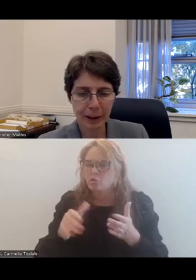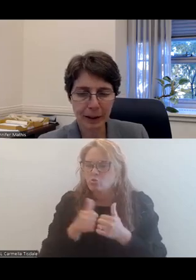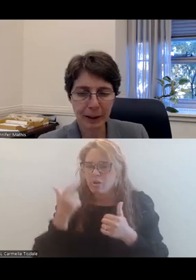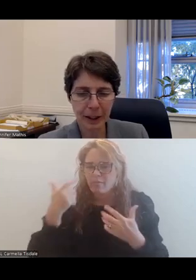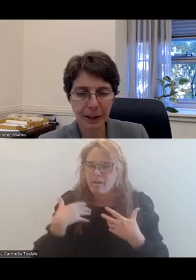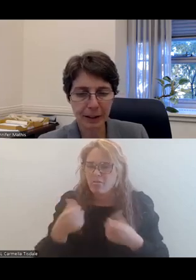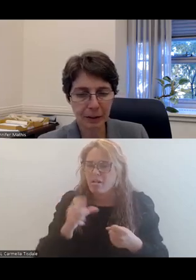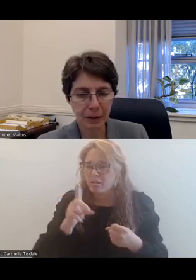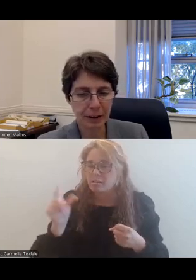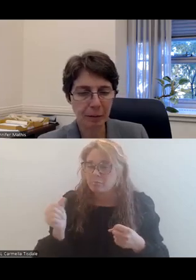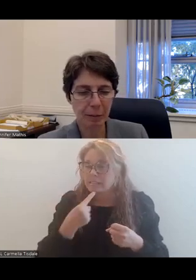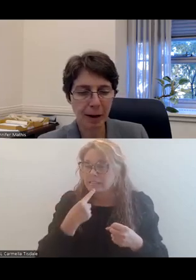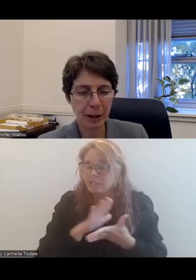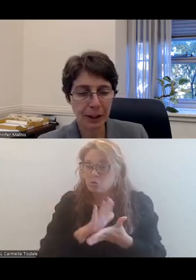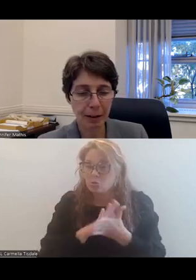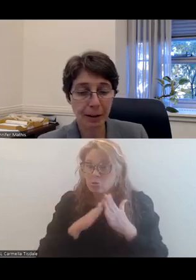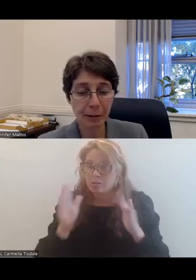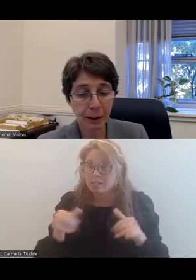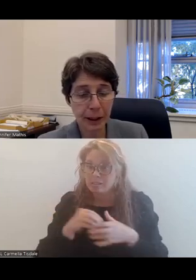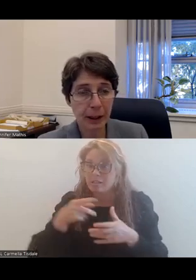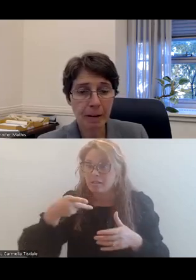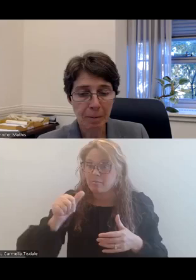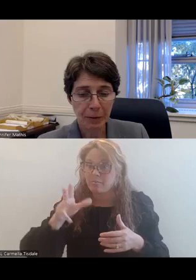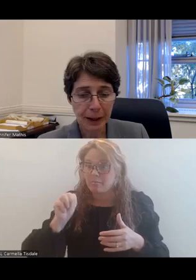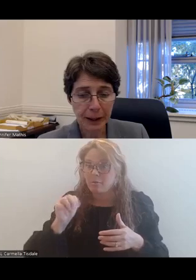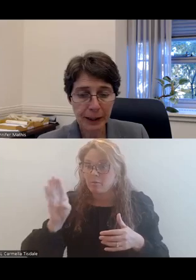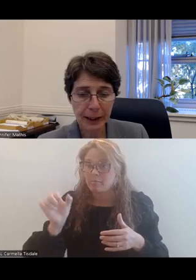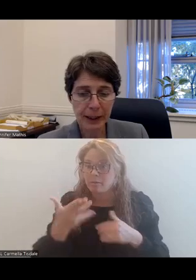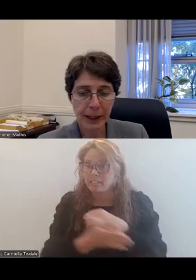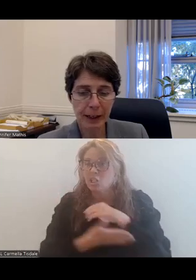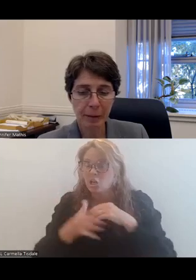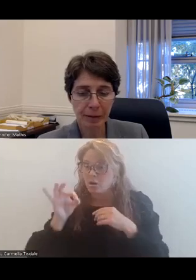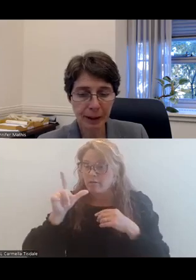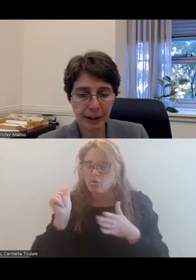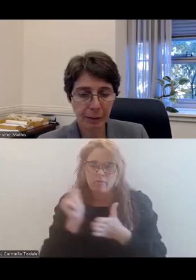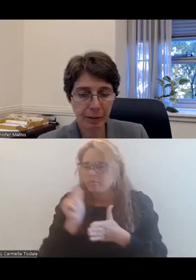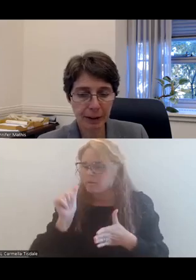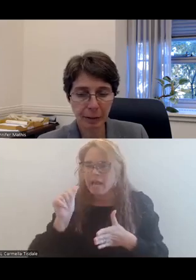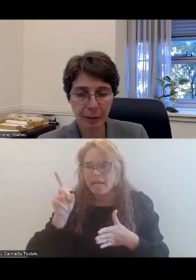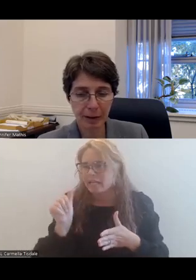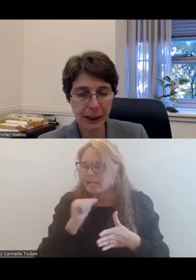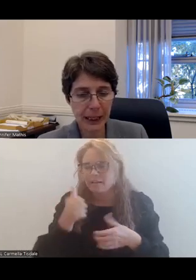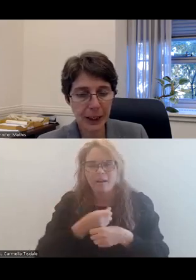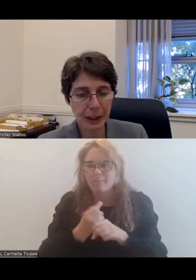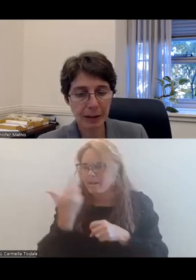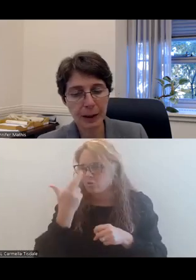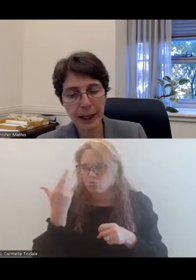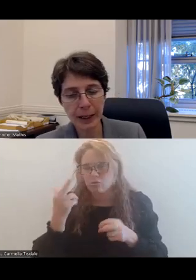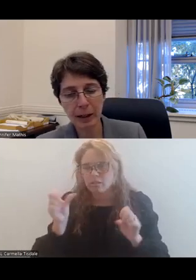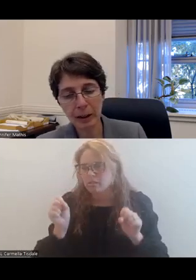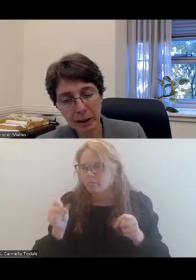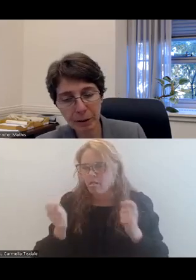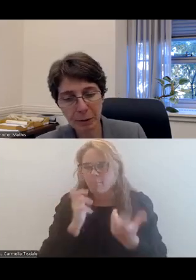health disabilities, alleging that the school system in Palm Beach County, Florida, violated the ADA by failing to make reasonable modifications